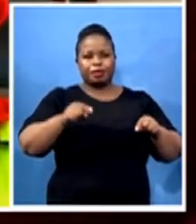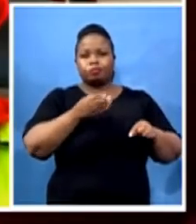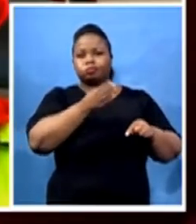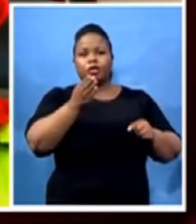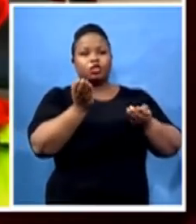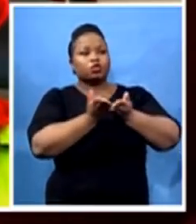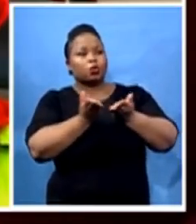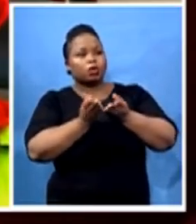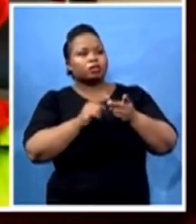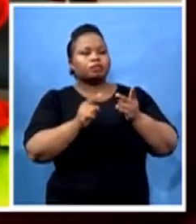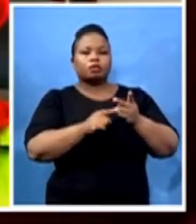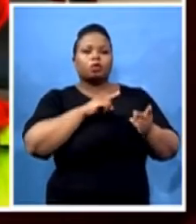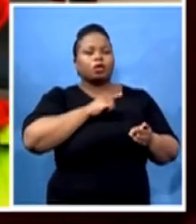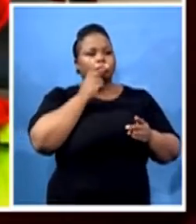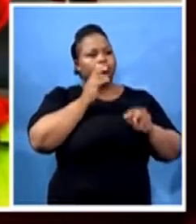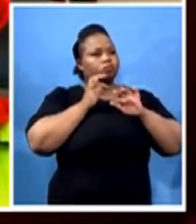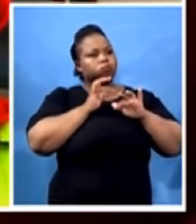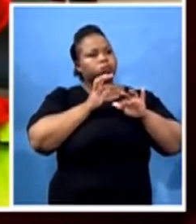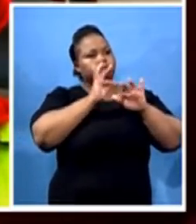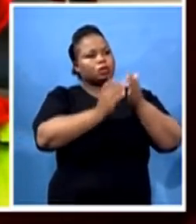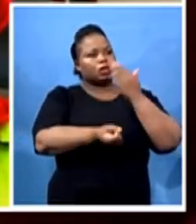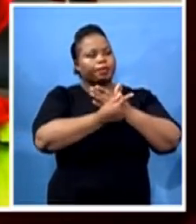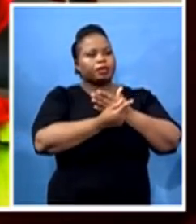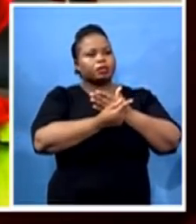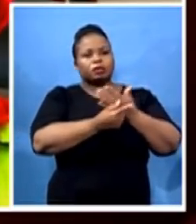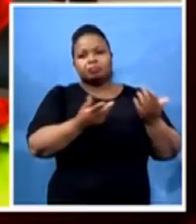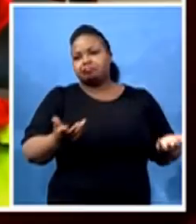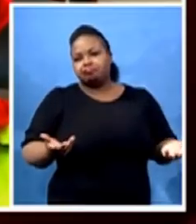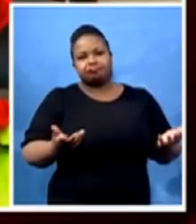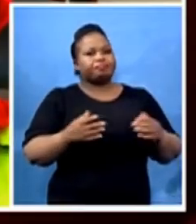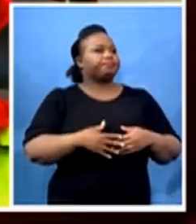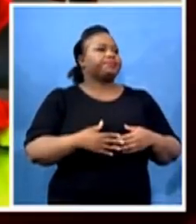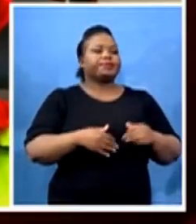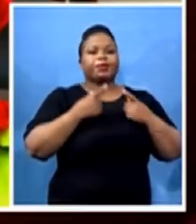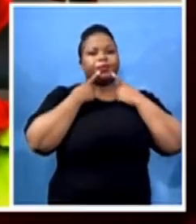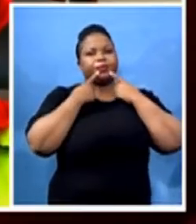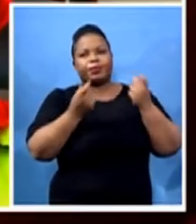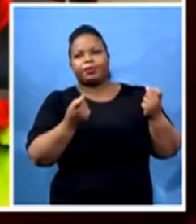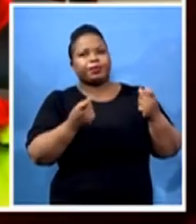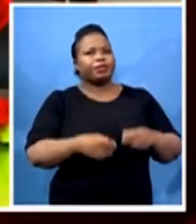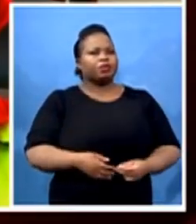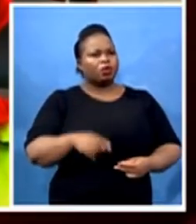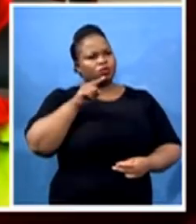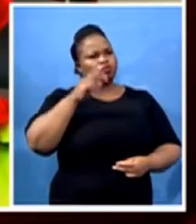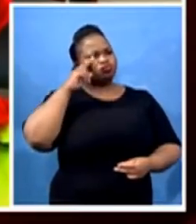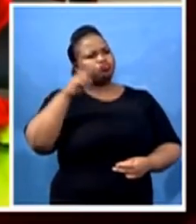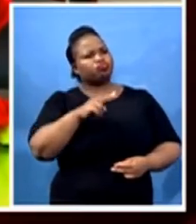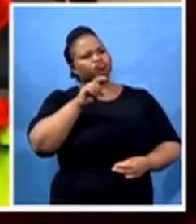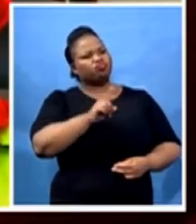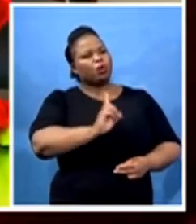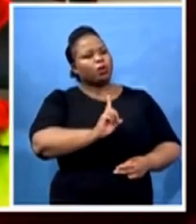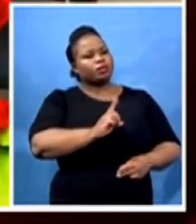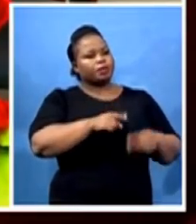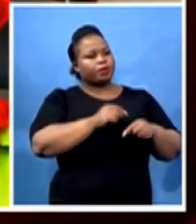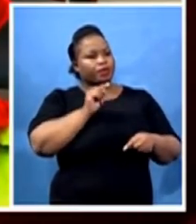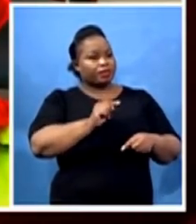with regards to infrastructure complaints. What's your view in terms of that? I mean, is government, has government done